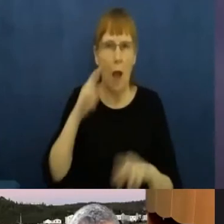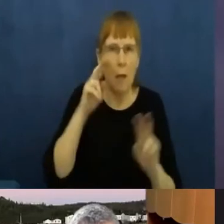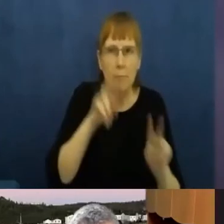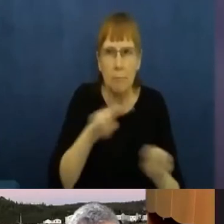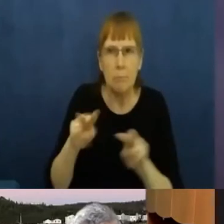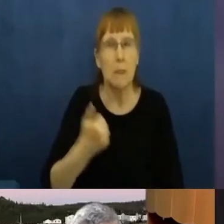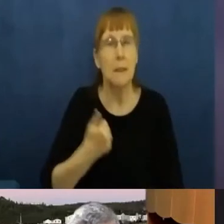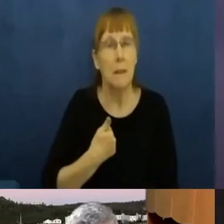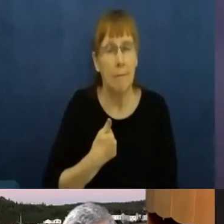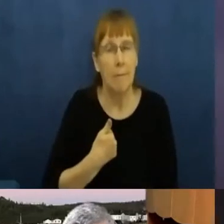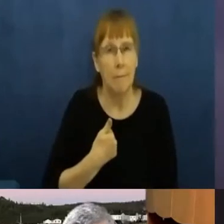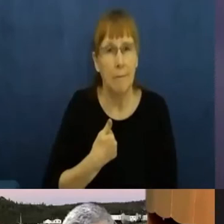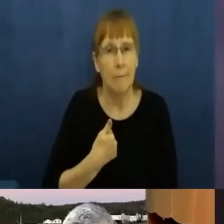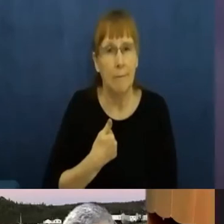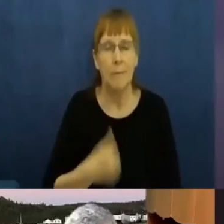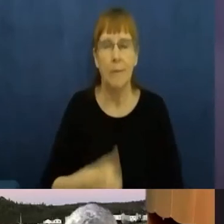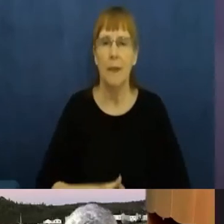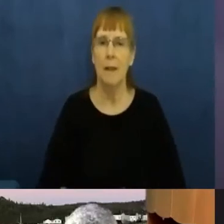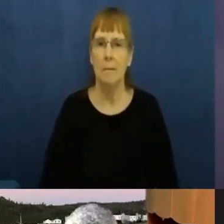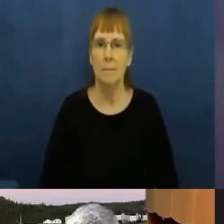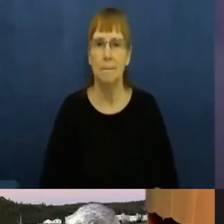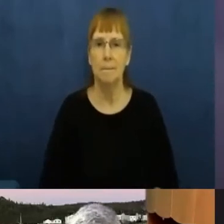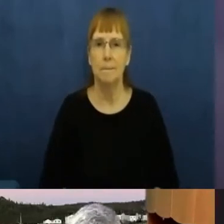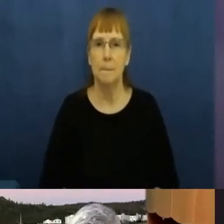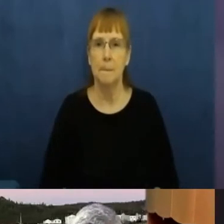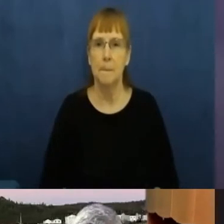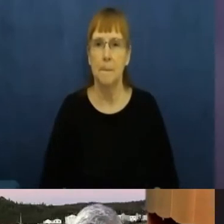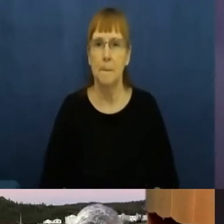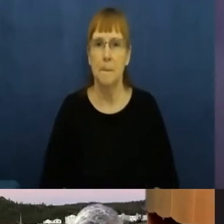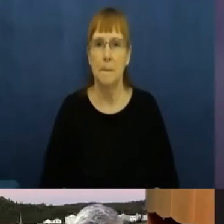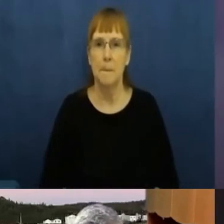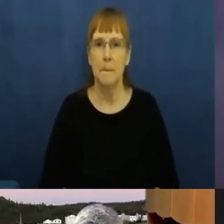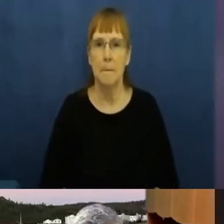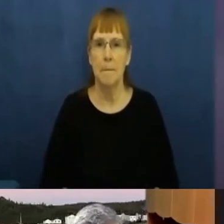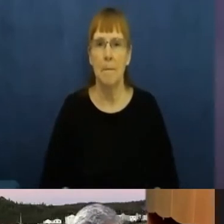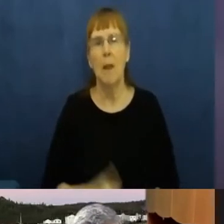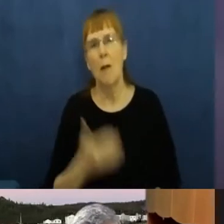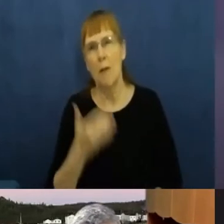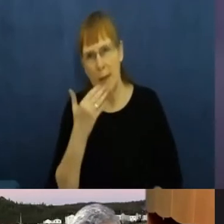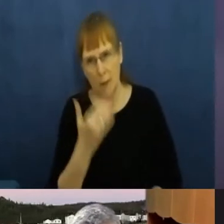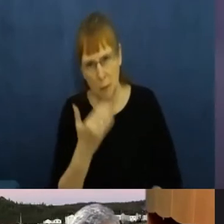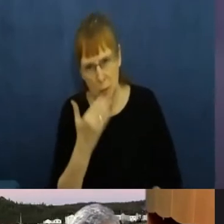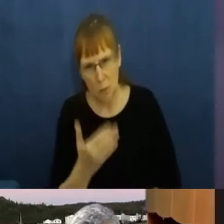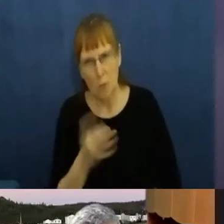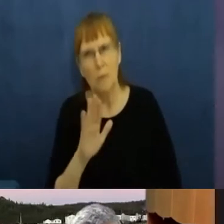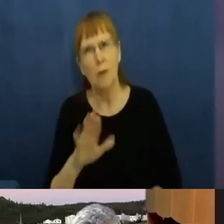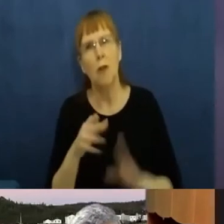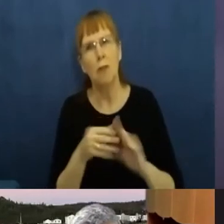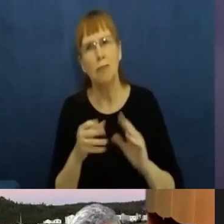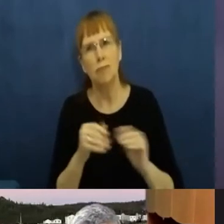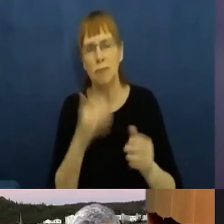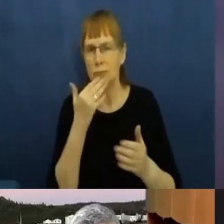So now that, thank you so much for those words.